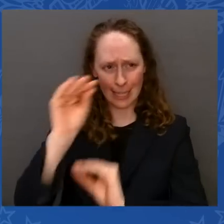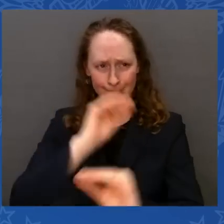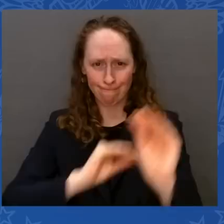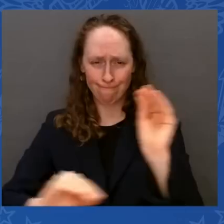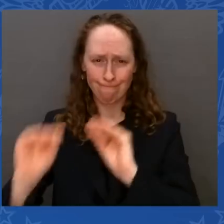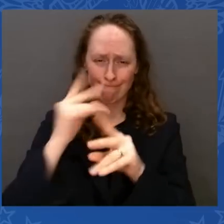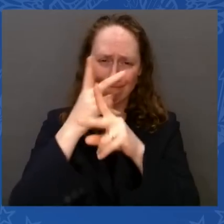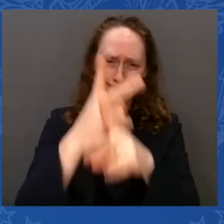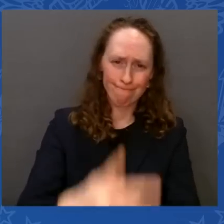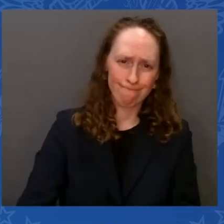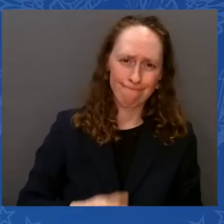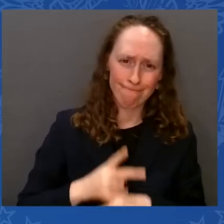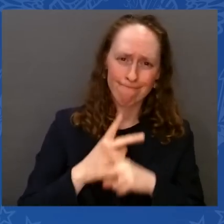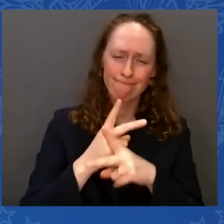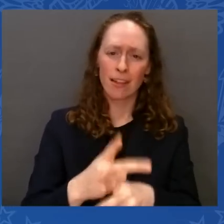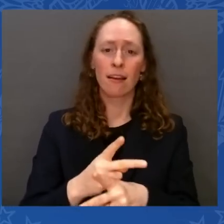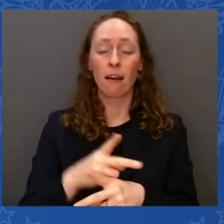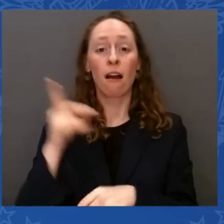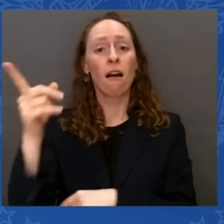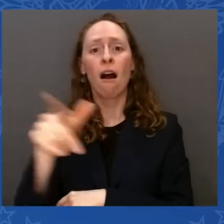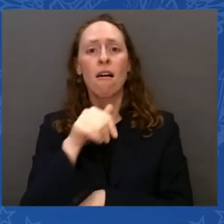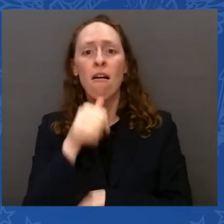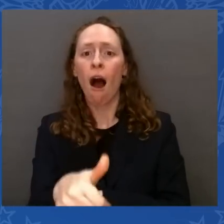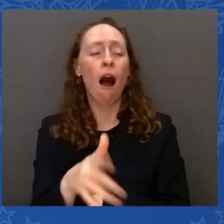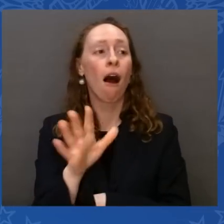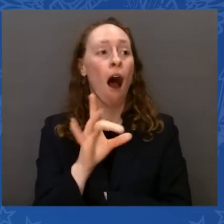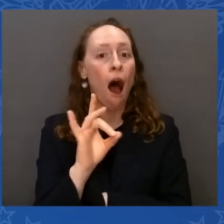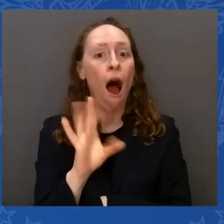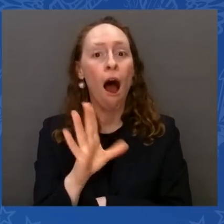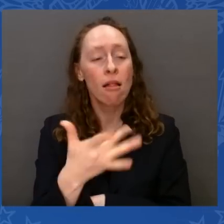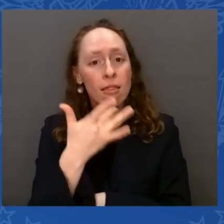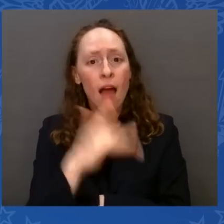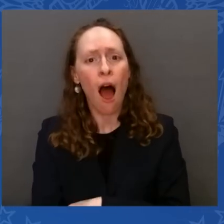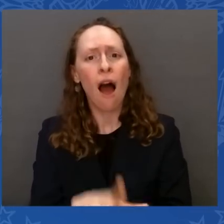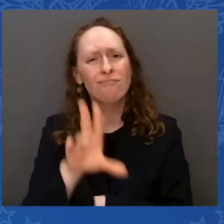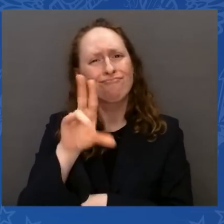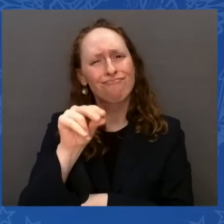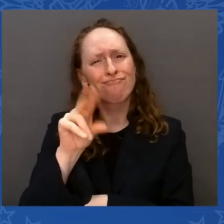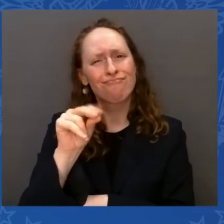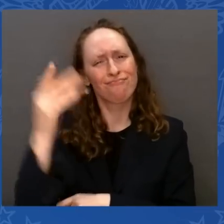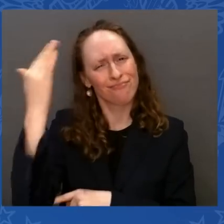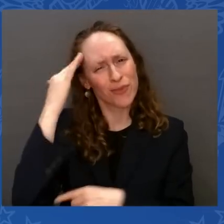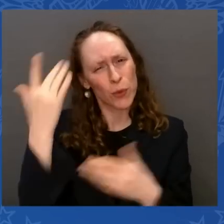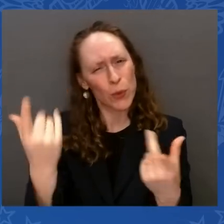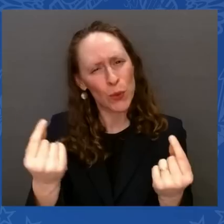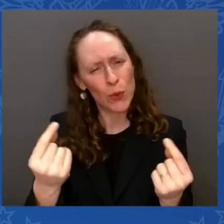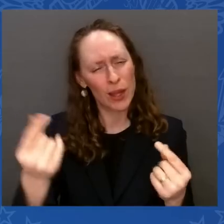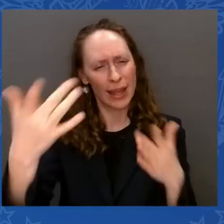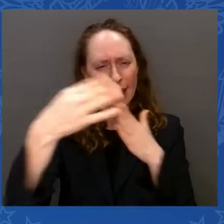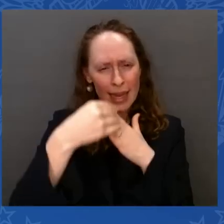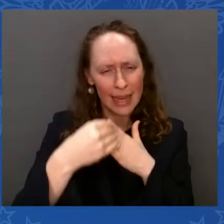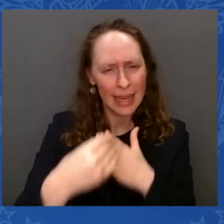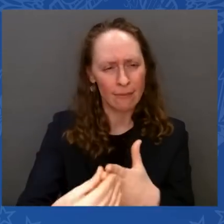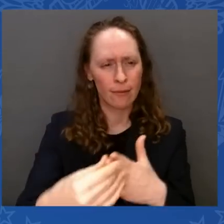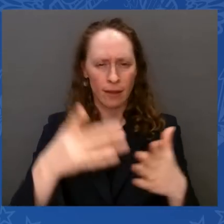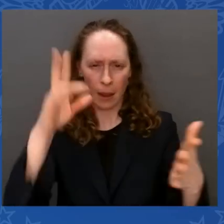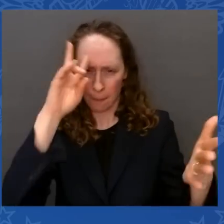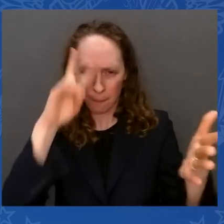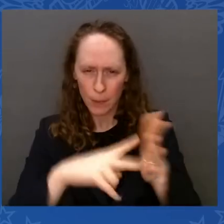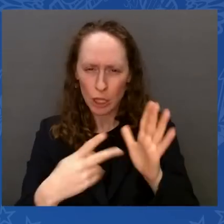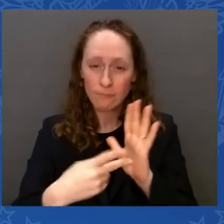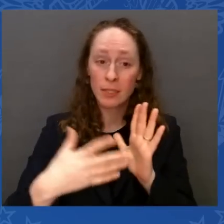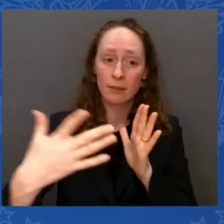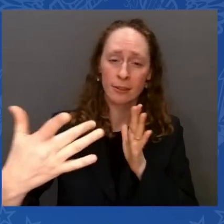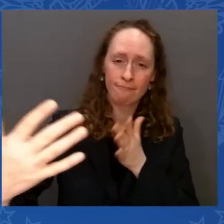and intentionality and certainly partnership. Partnership with House Democrats. Partnership with our